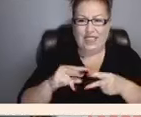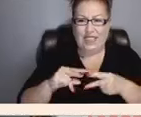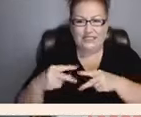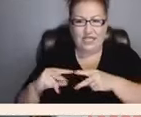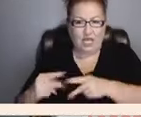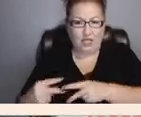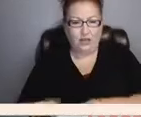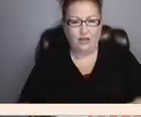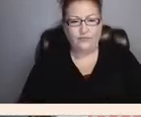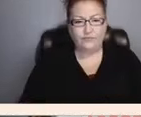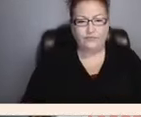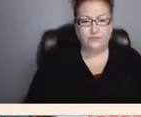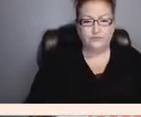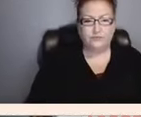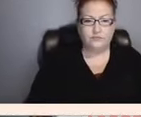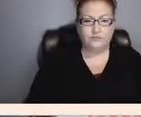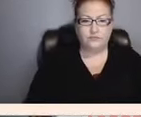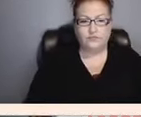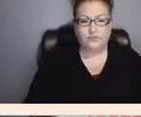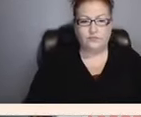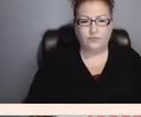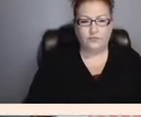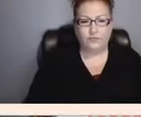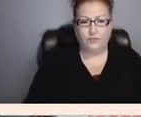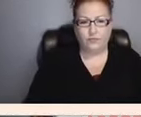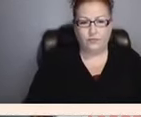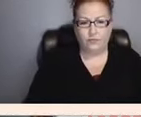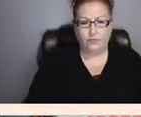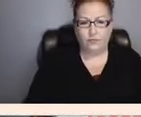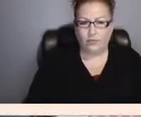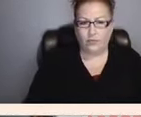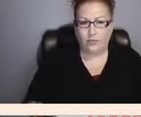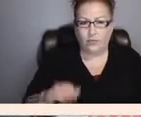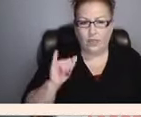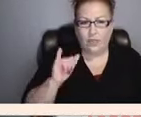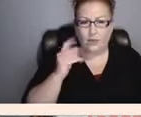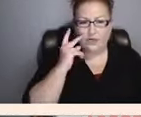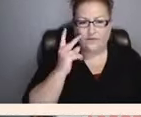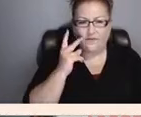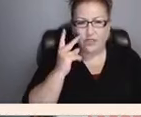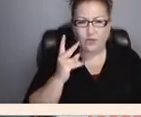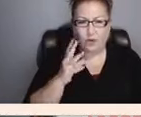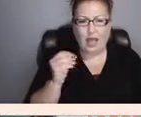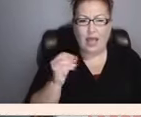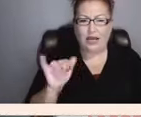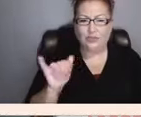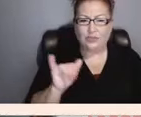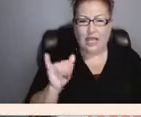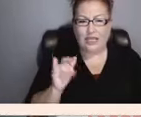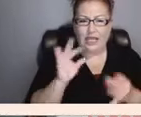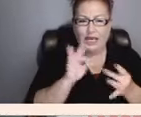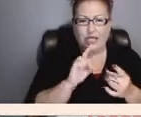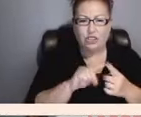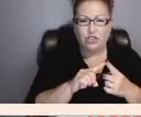Now it could be a neurological versus a visual in that it was likely connected to left